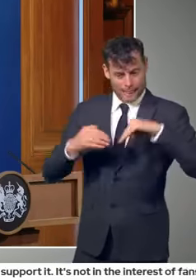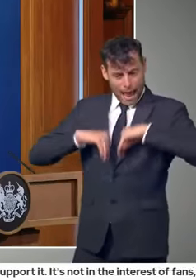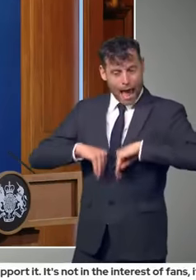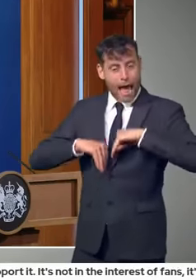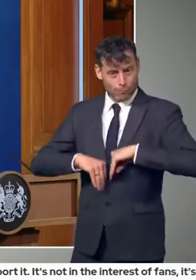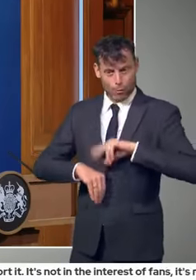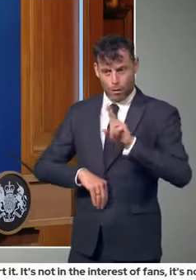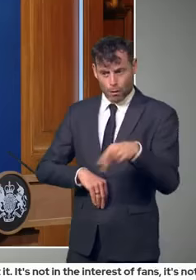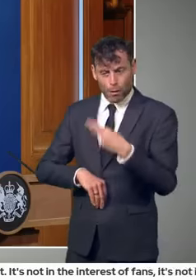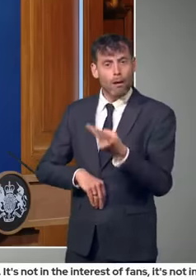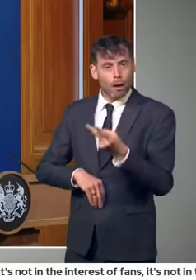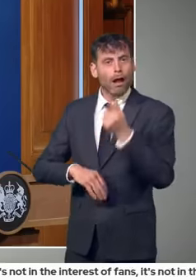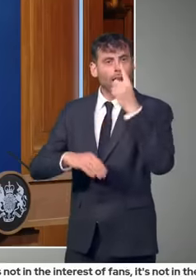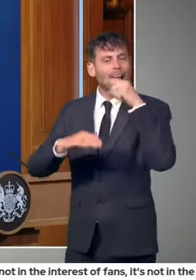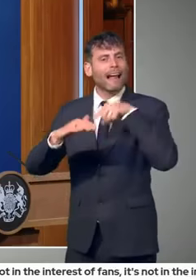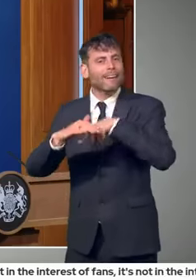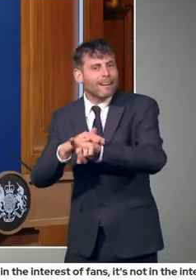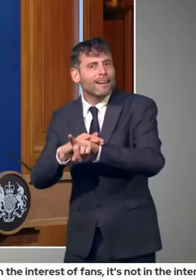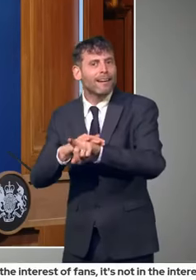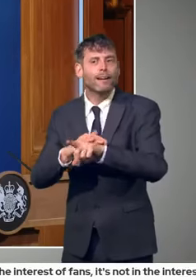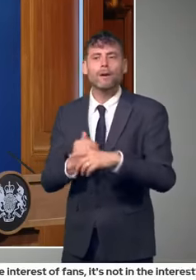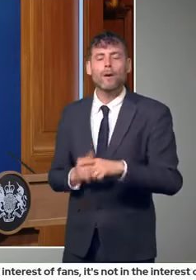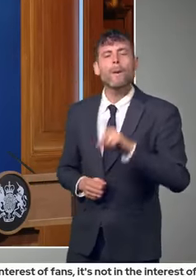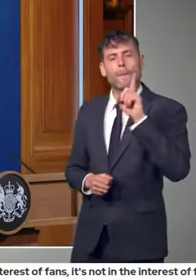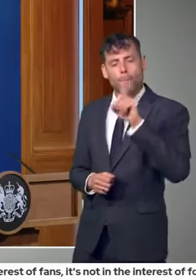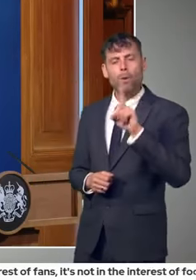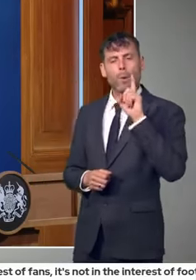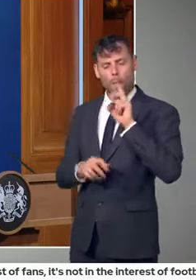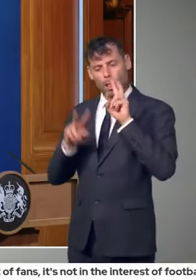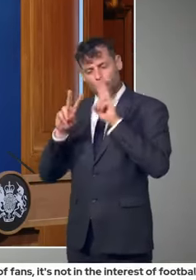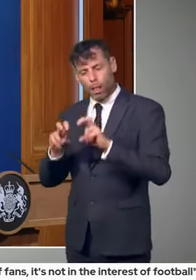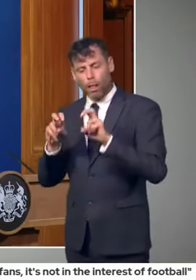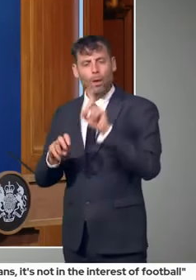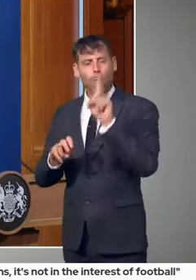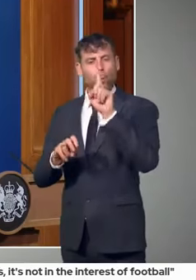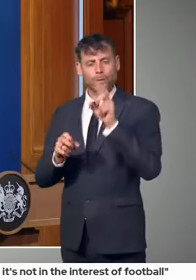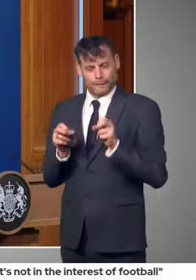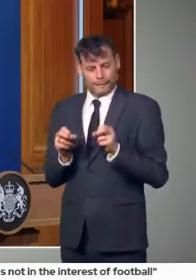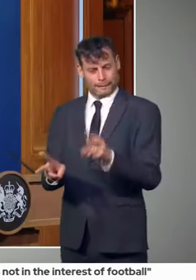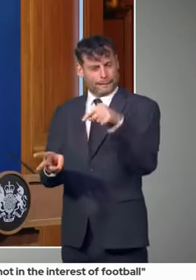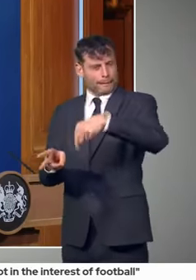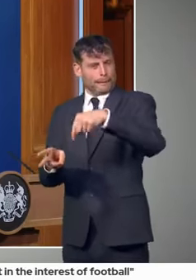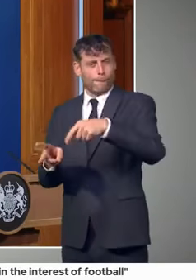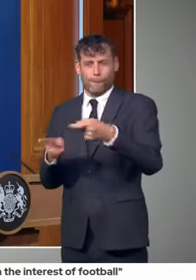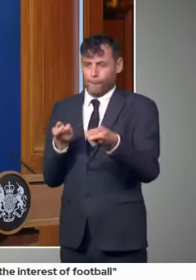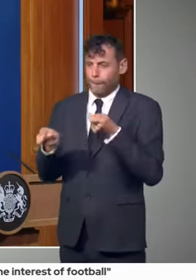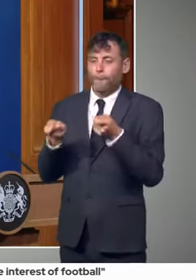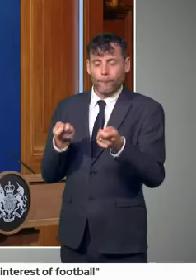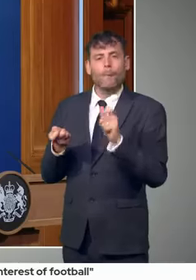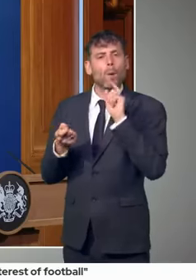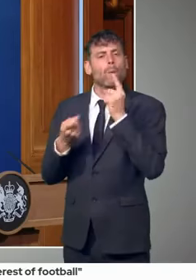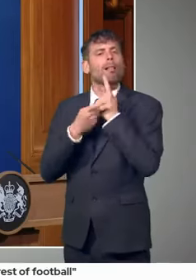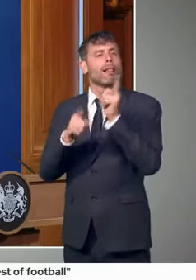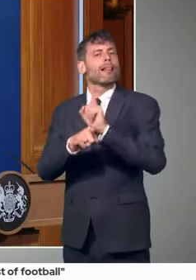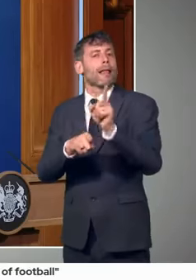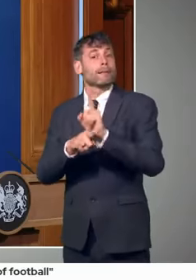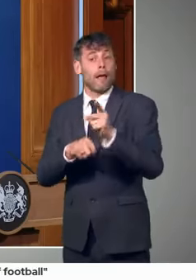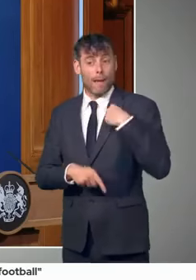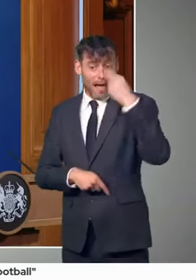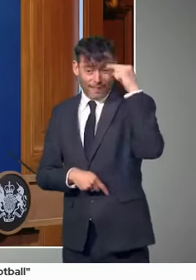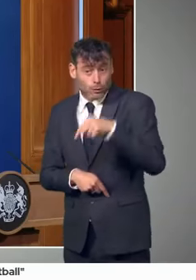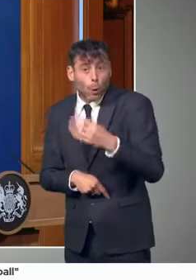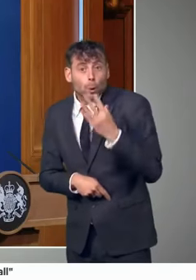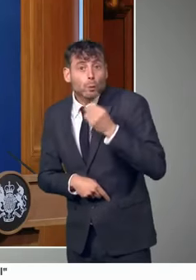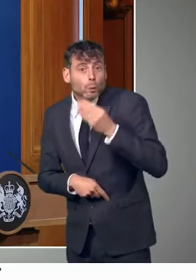find it, if indeed we find it useful. I think it, I think it may very well be useful, but we'll be setting it out in